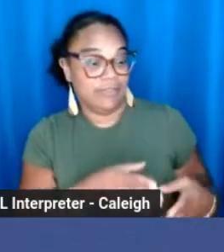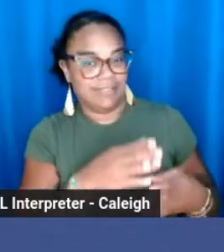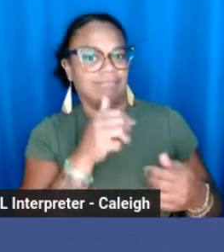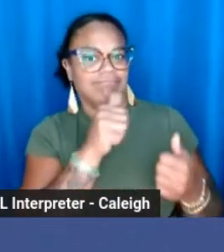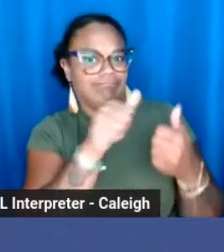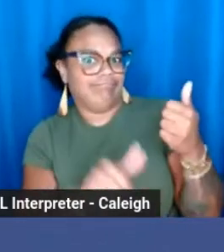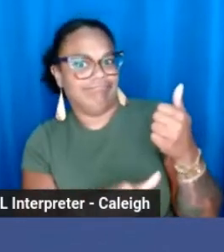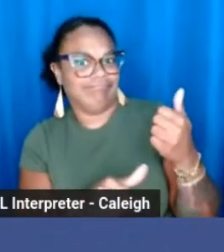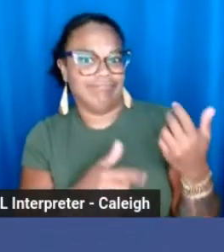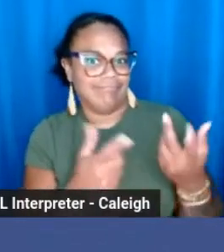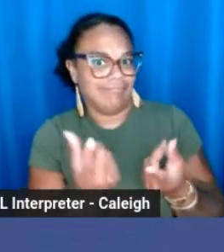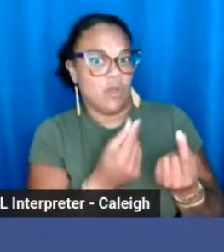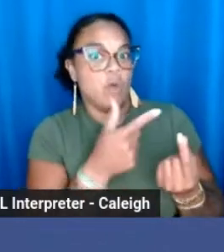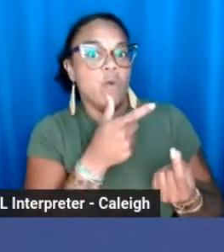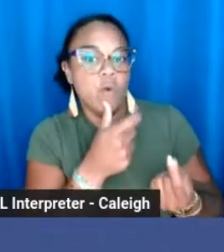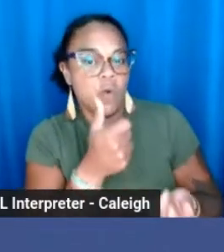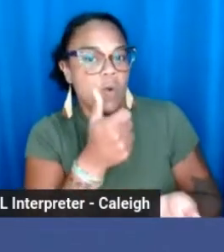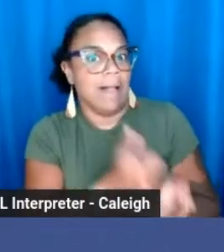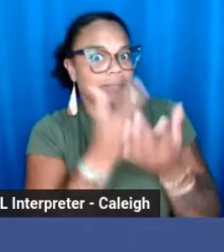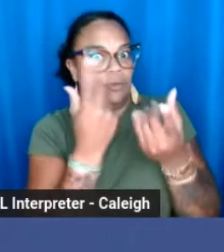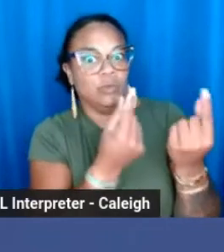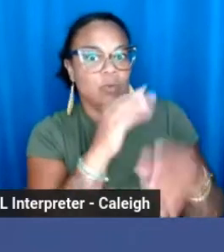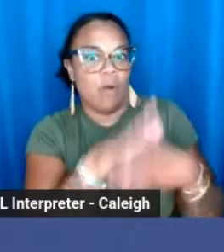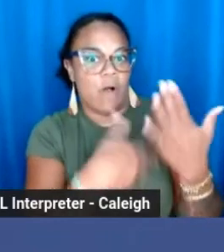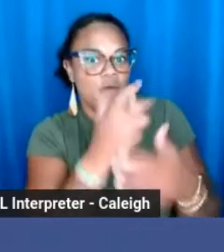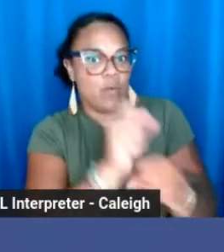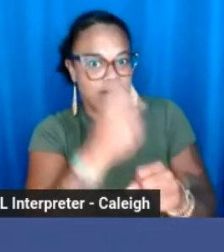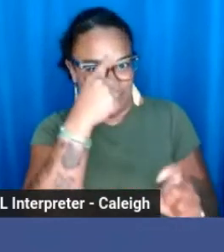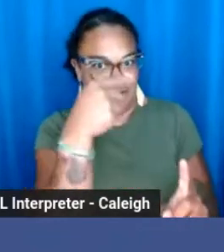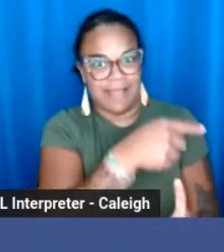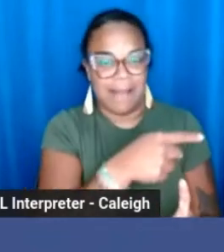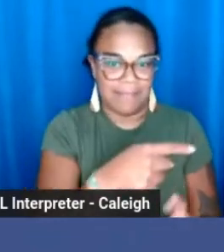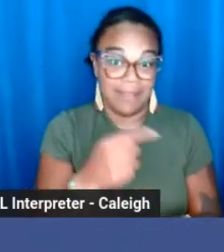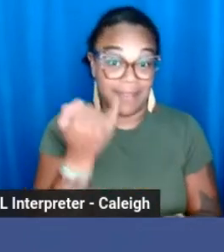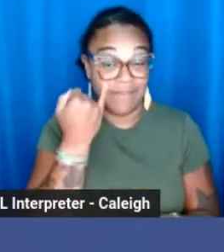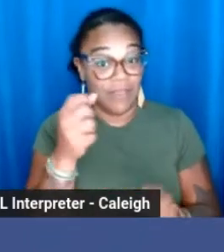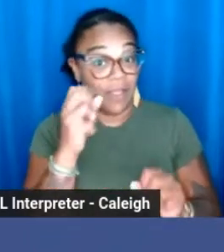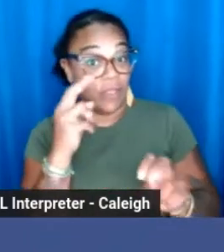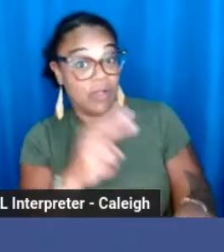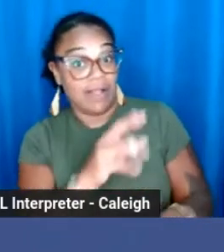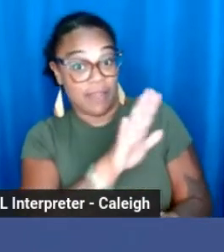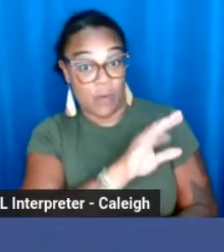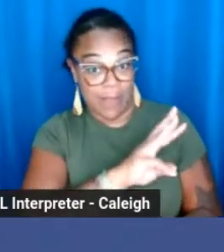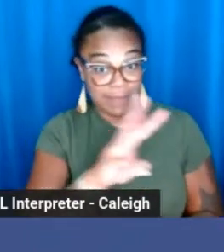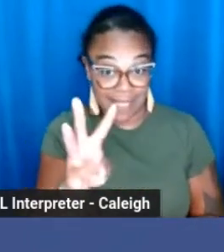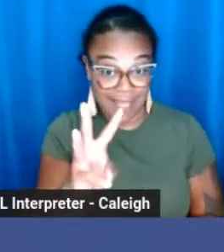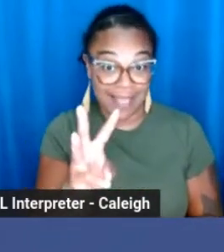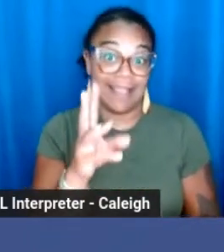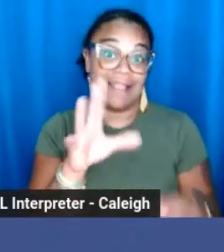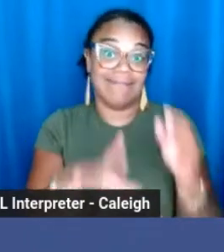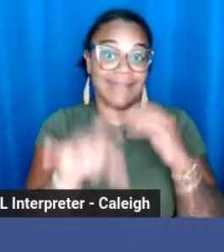the work for the city councillor behind the scenes. So if you can look on their website and find the names and emails of staffers,